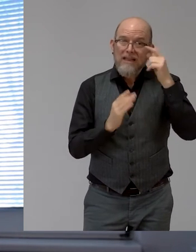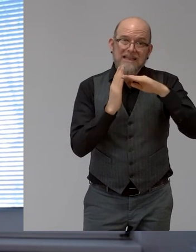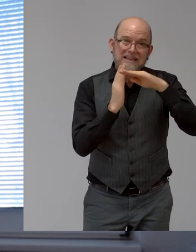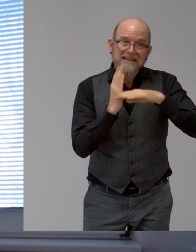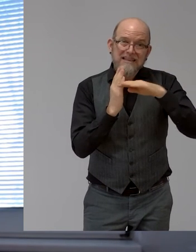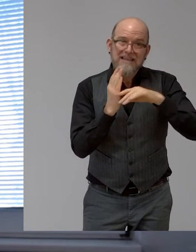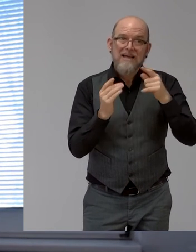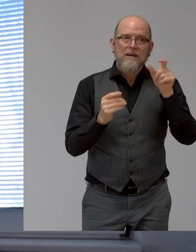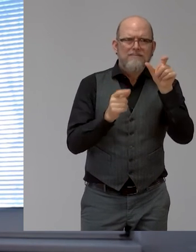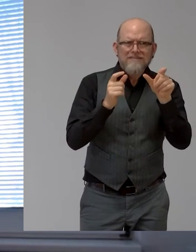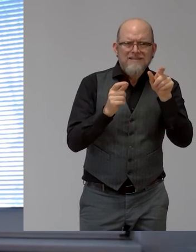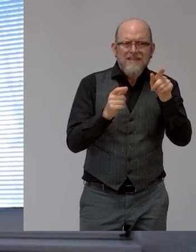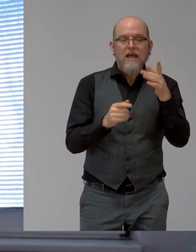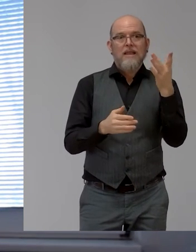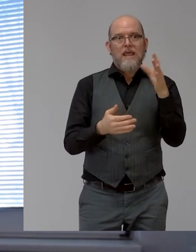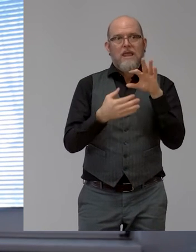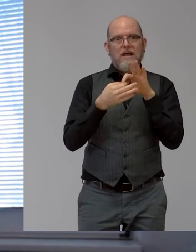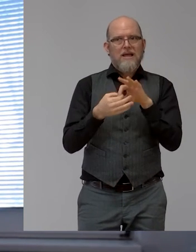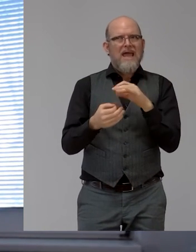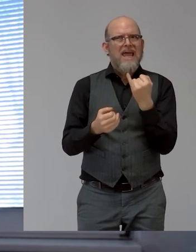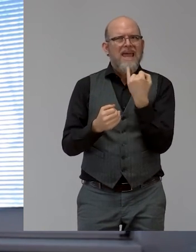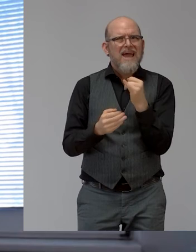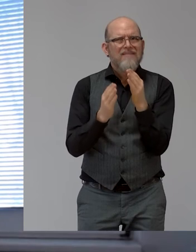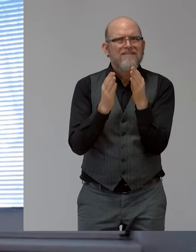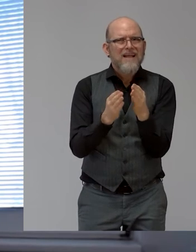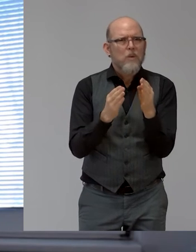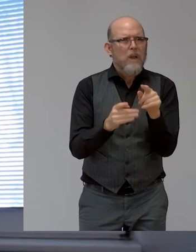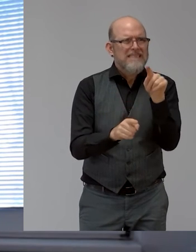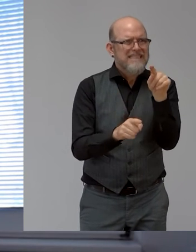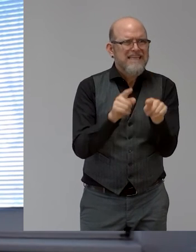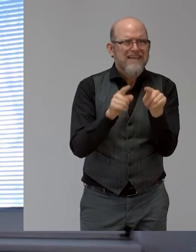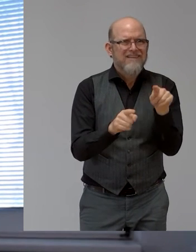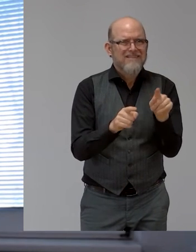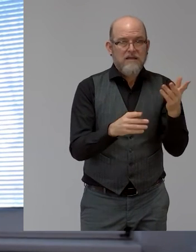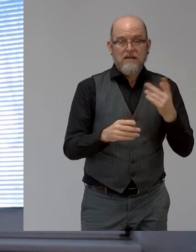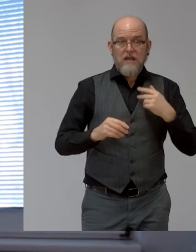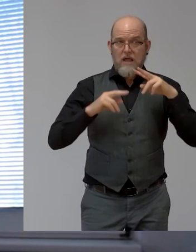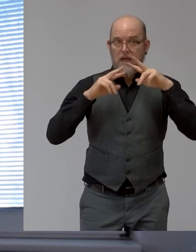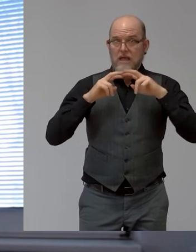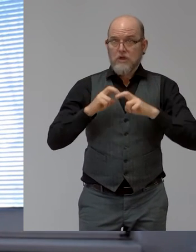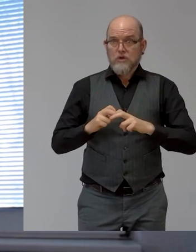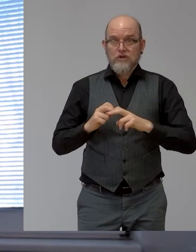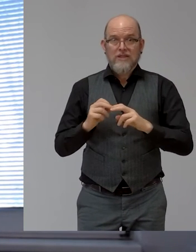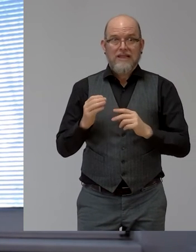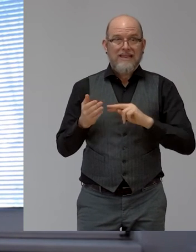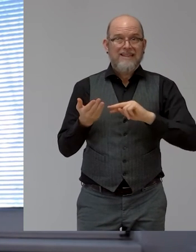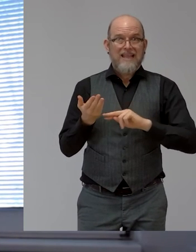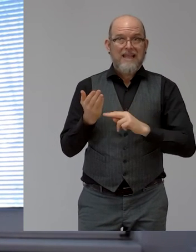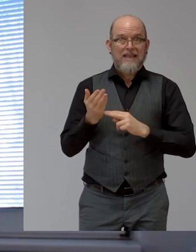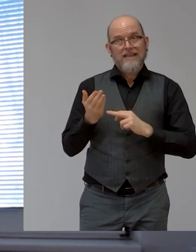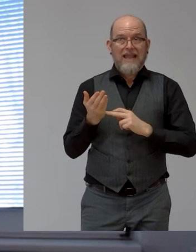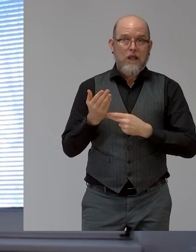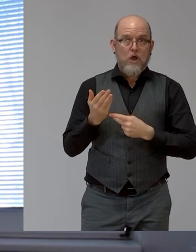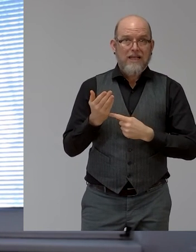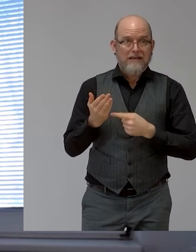with our current research and technology that we have available to automate things